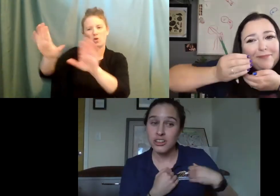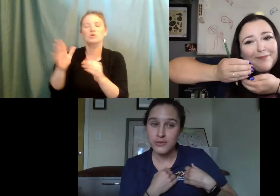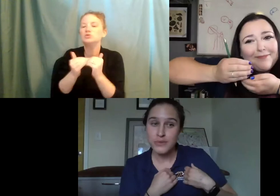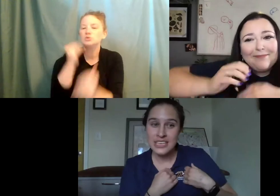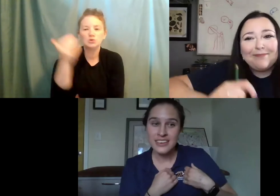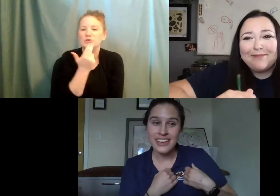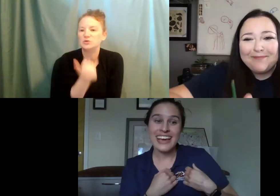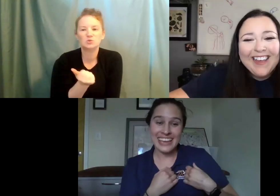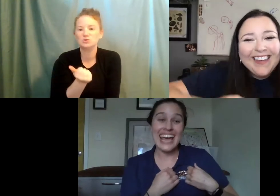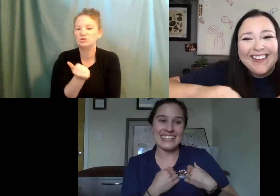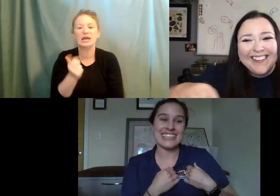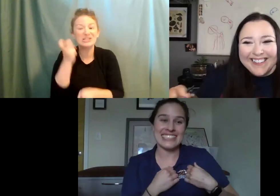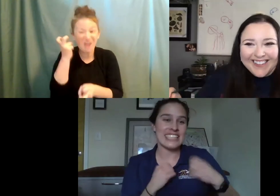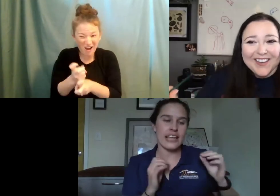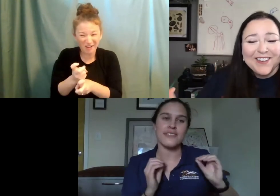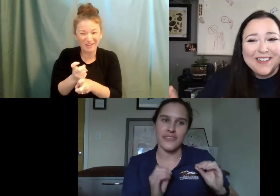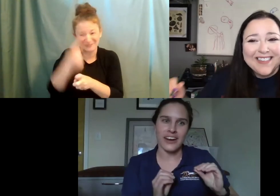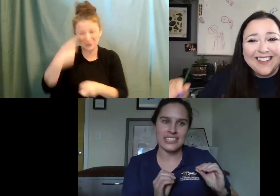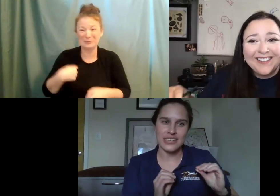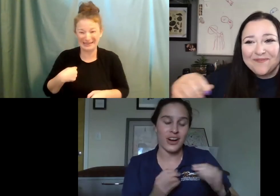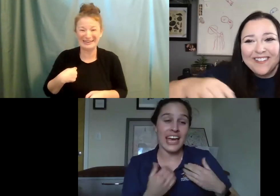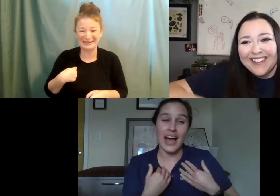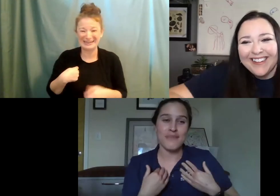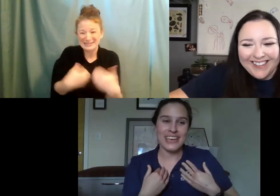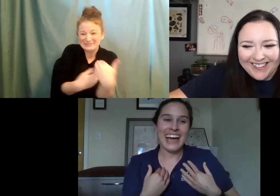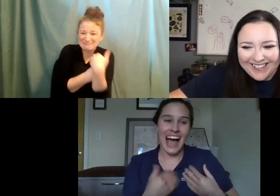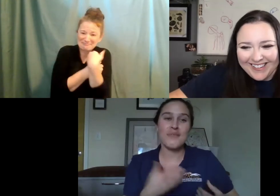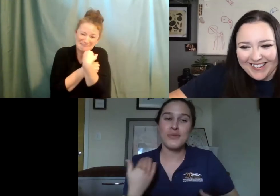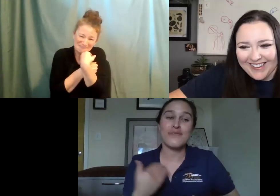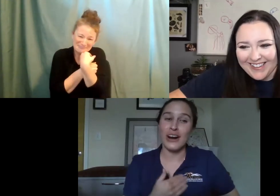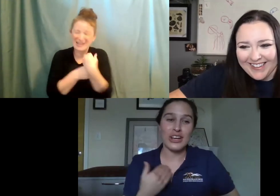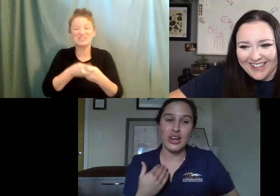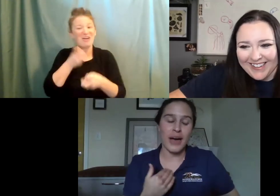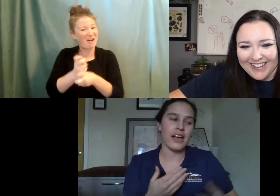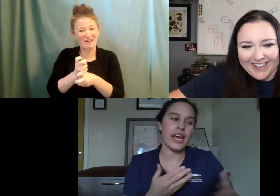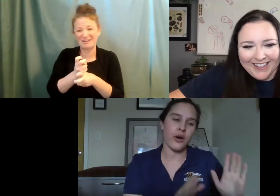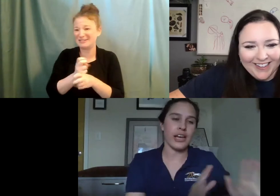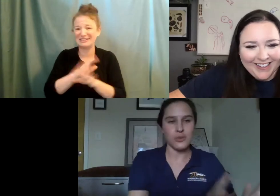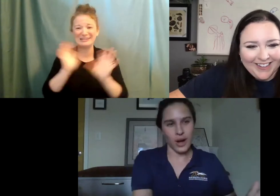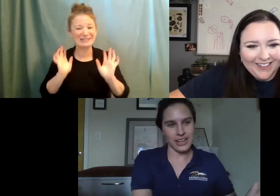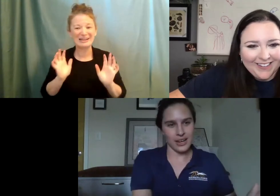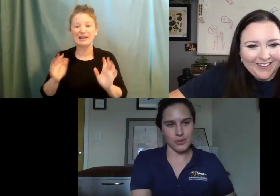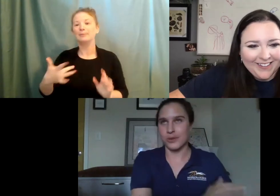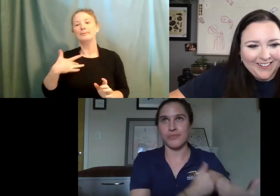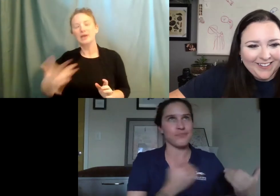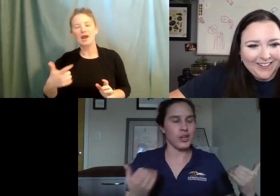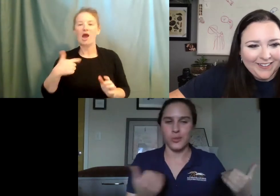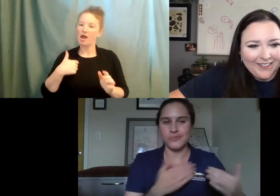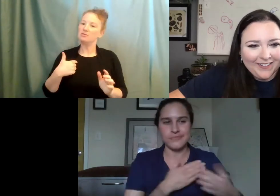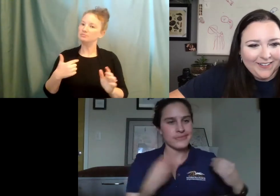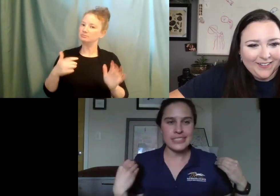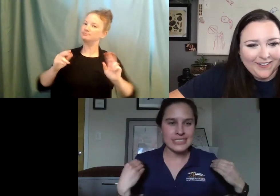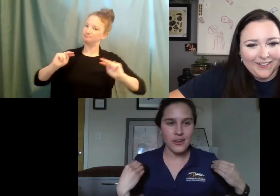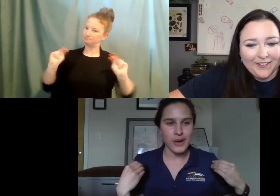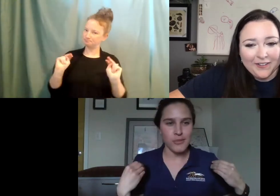this is hard for me. Yes. It's, it's very difficult. And I'm, I'm normally very good about like, okay, it's a wild animal, you